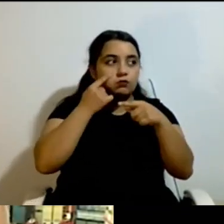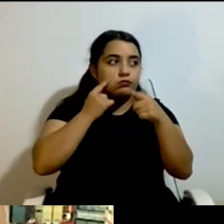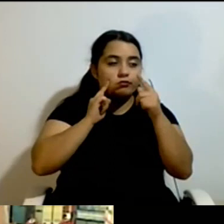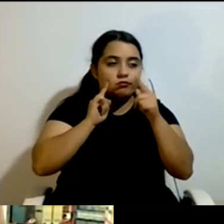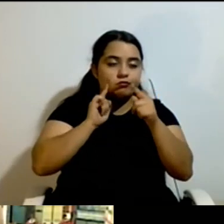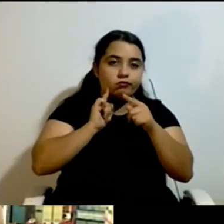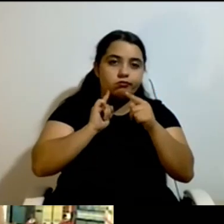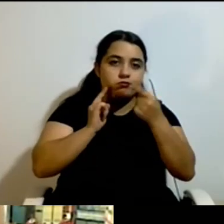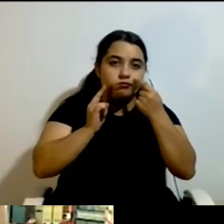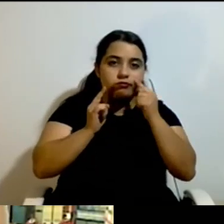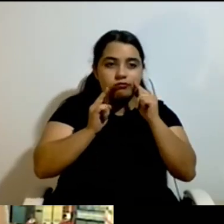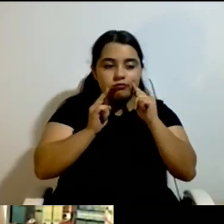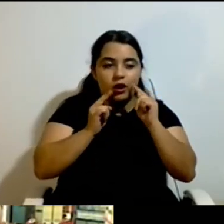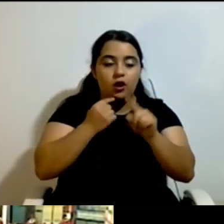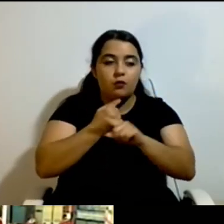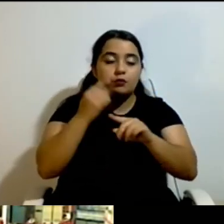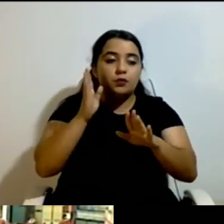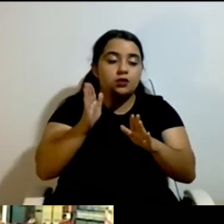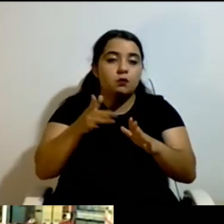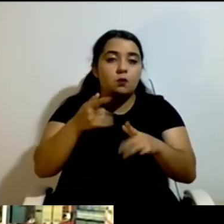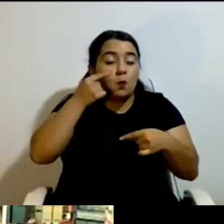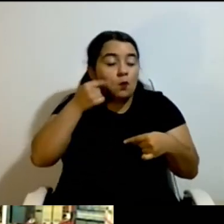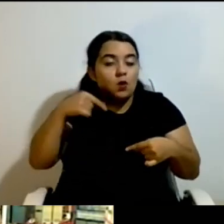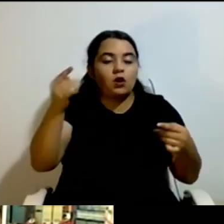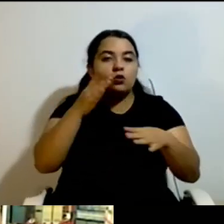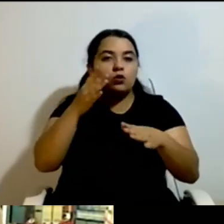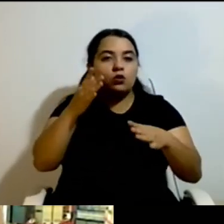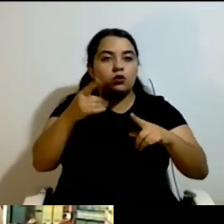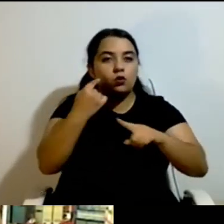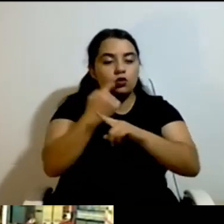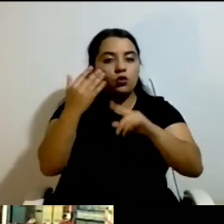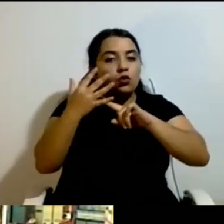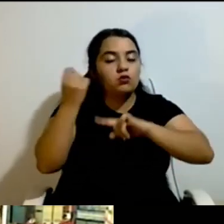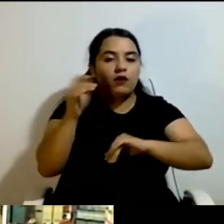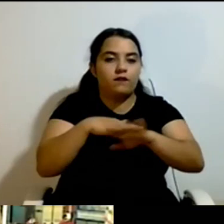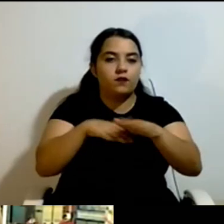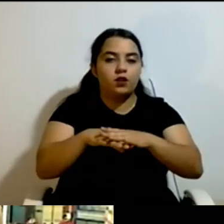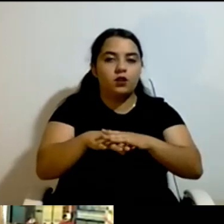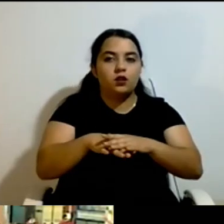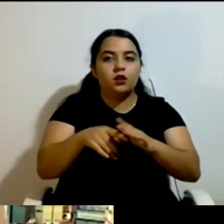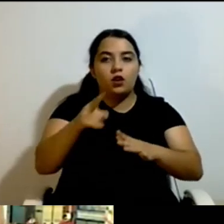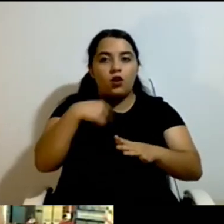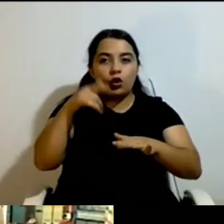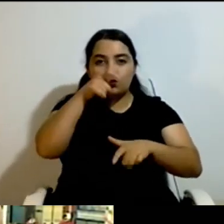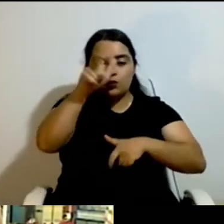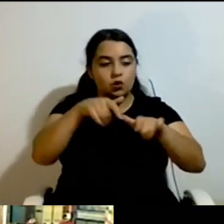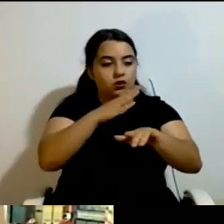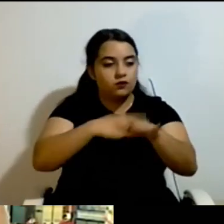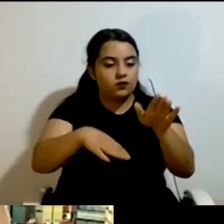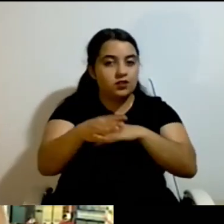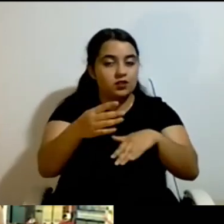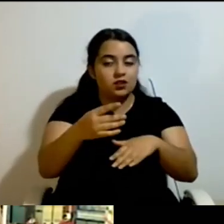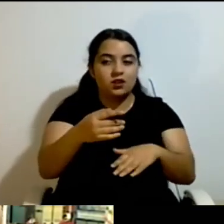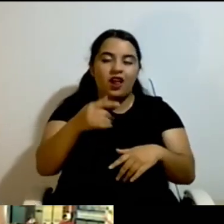disabled people, it's very difficult to show other people what we can do. We usually are proud of what we